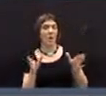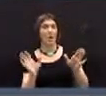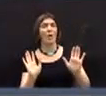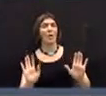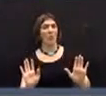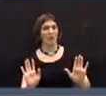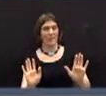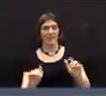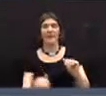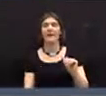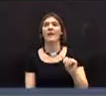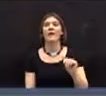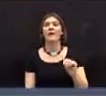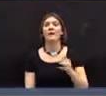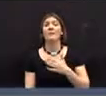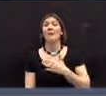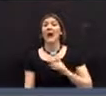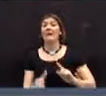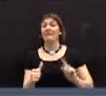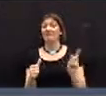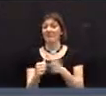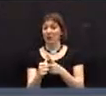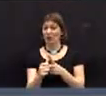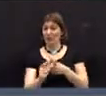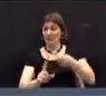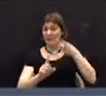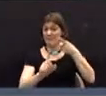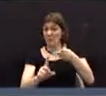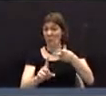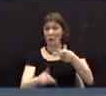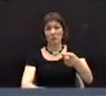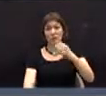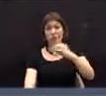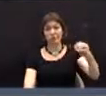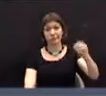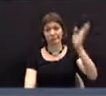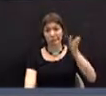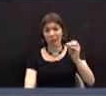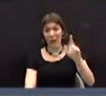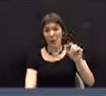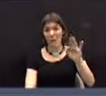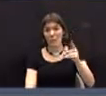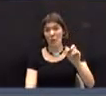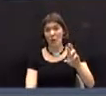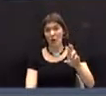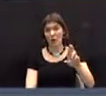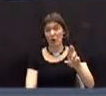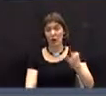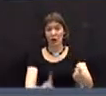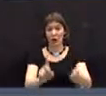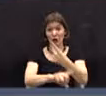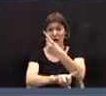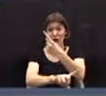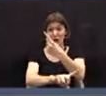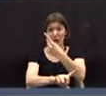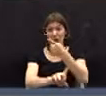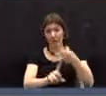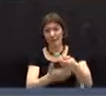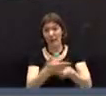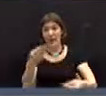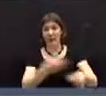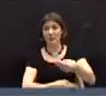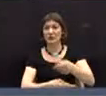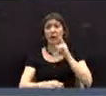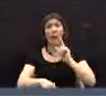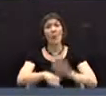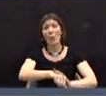upon my first ruling, I have to rule it out of order as not germane to the question. It hasn't